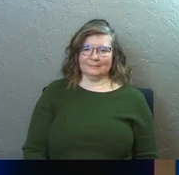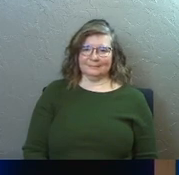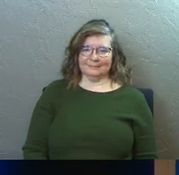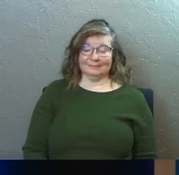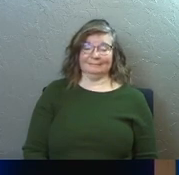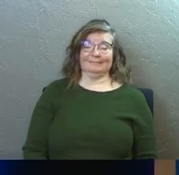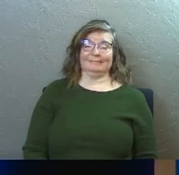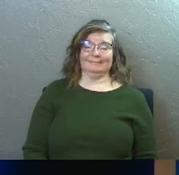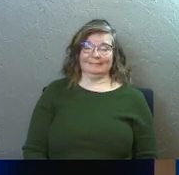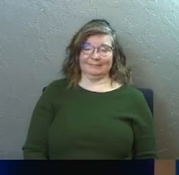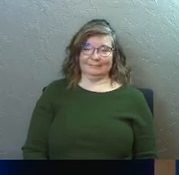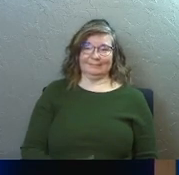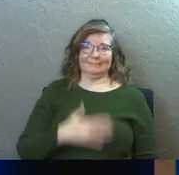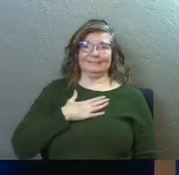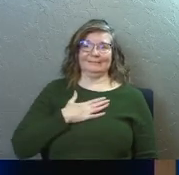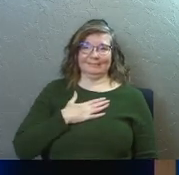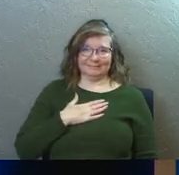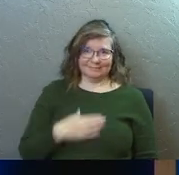sheesh.